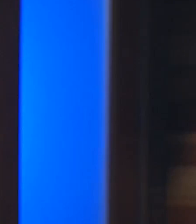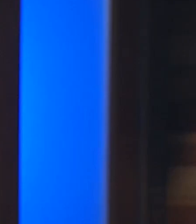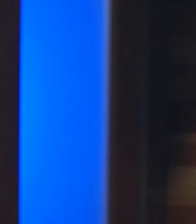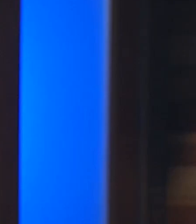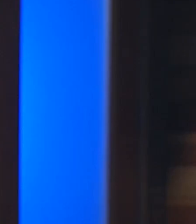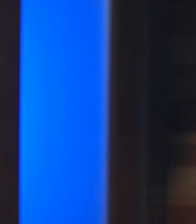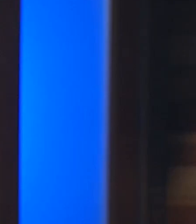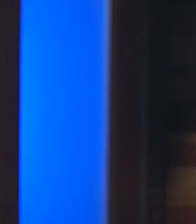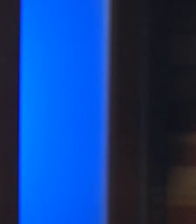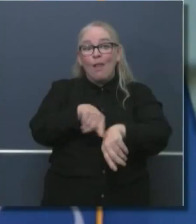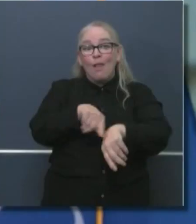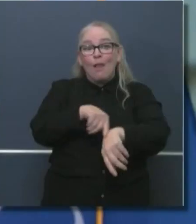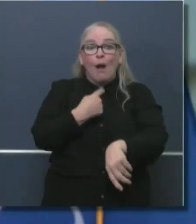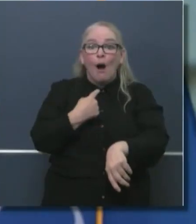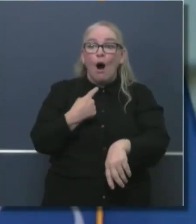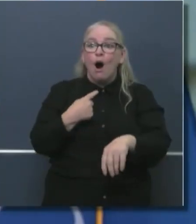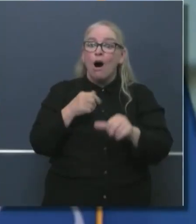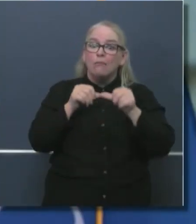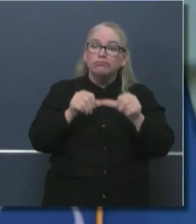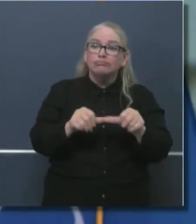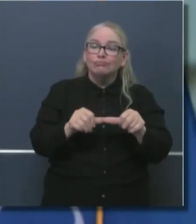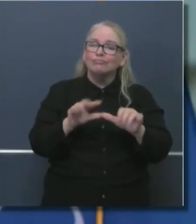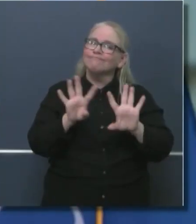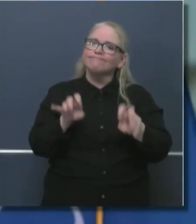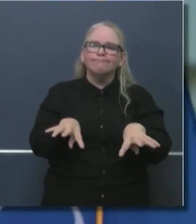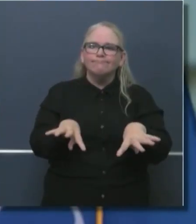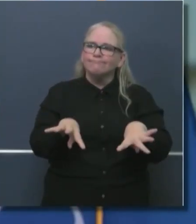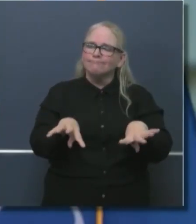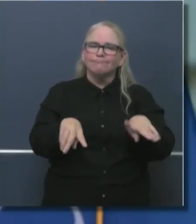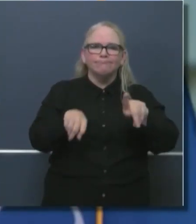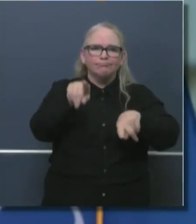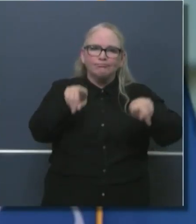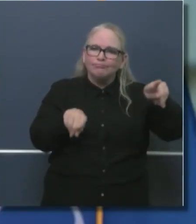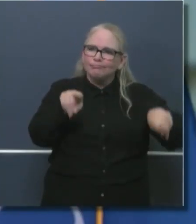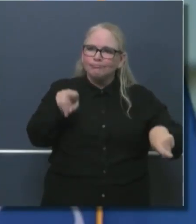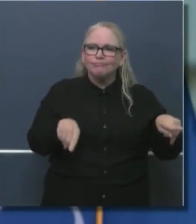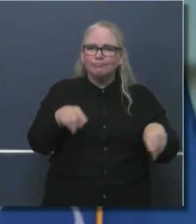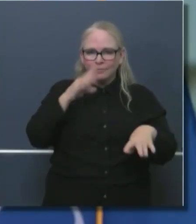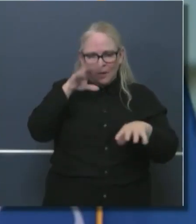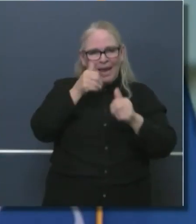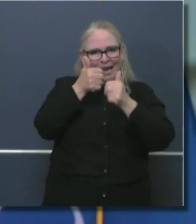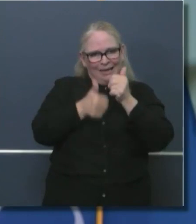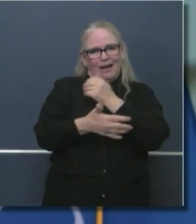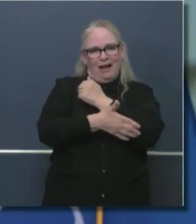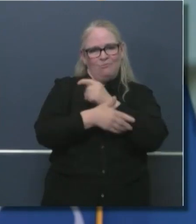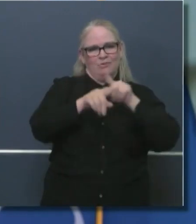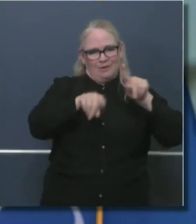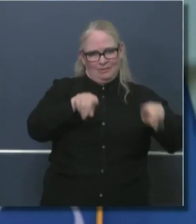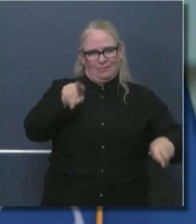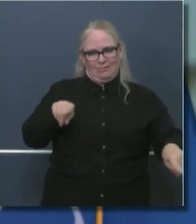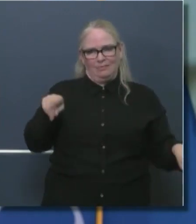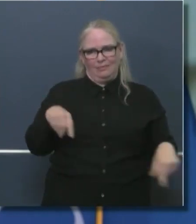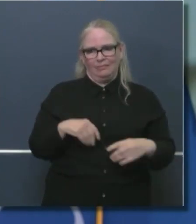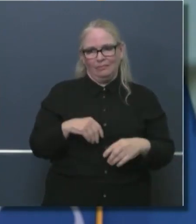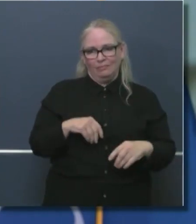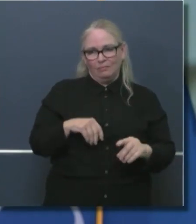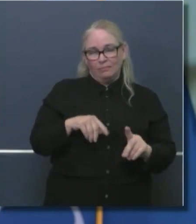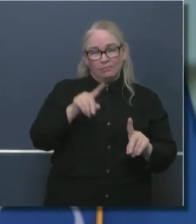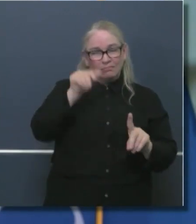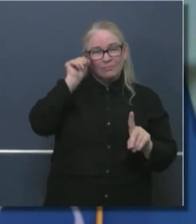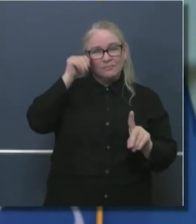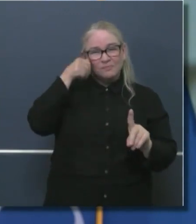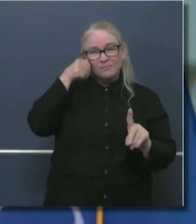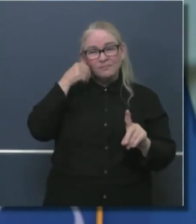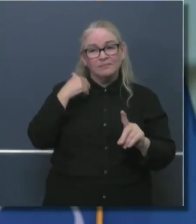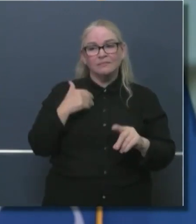restrictions are eased. We're moving away now from essential and non-essential to lower risk